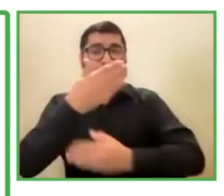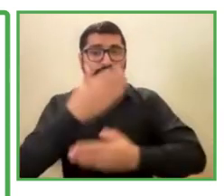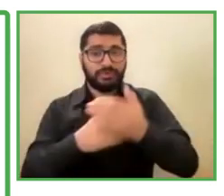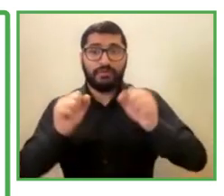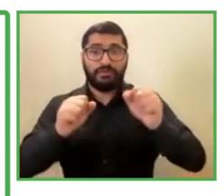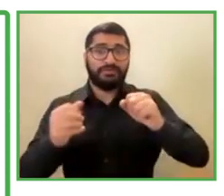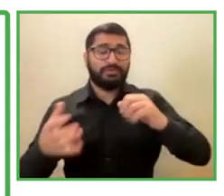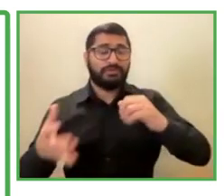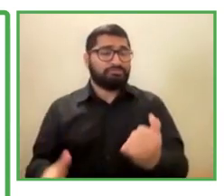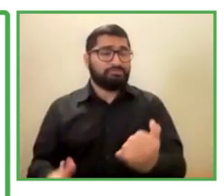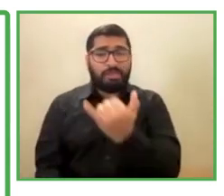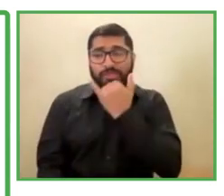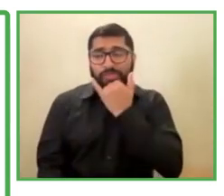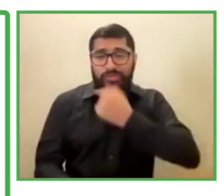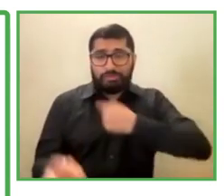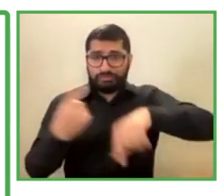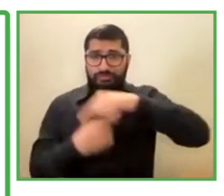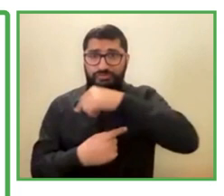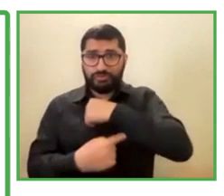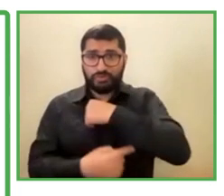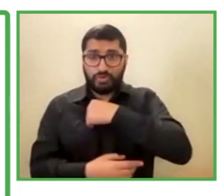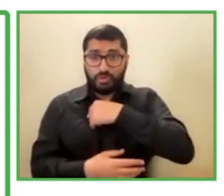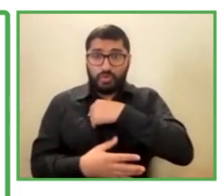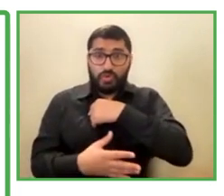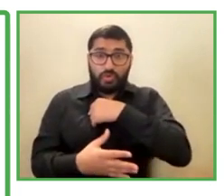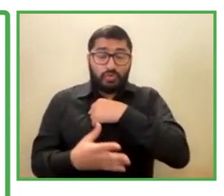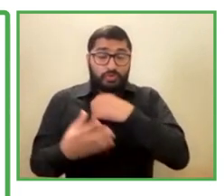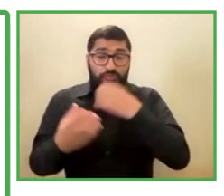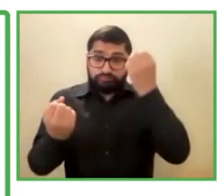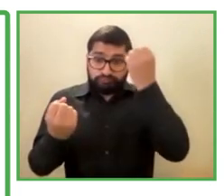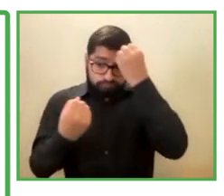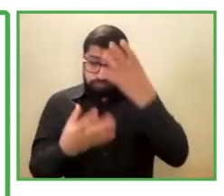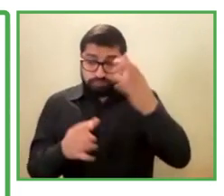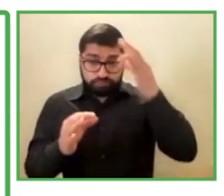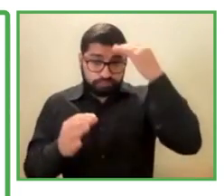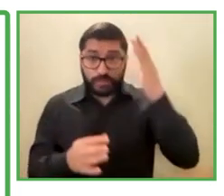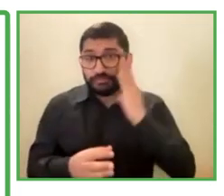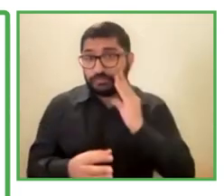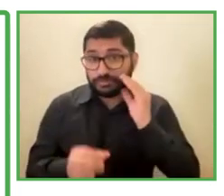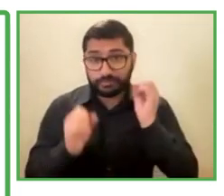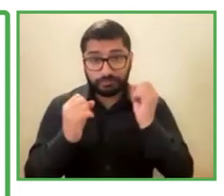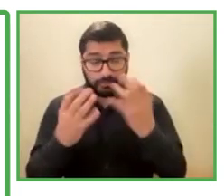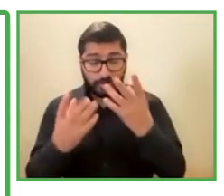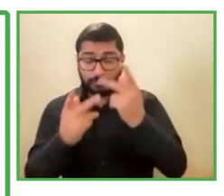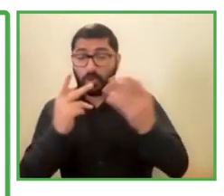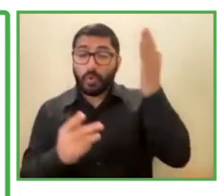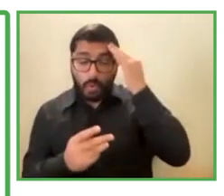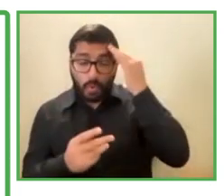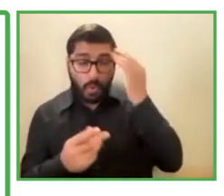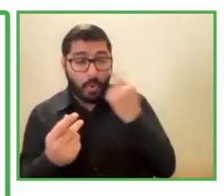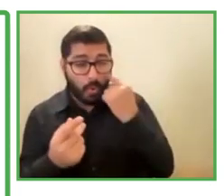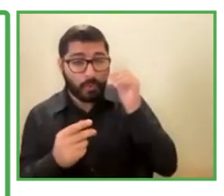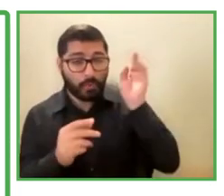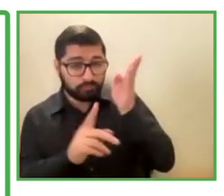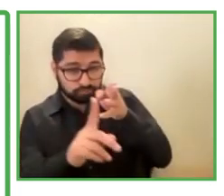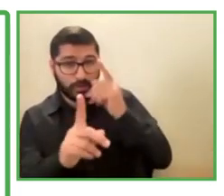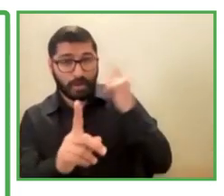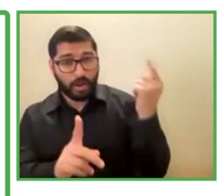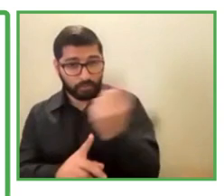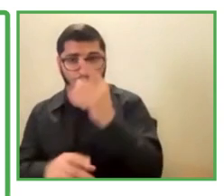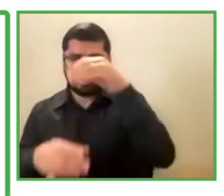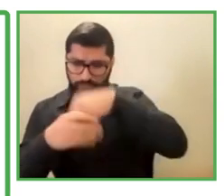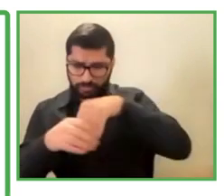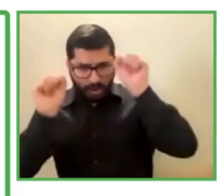falls, though. We weren't experts, nor did we have much knowledge, but we knew that it was